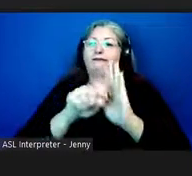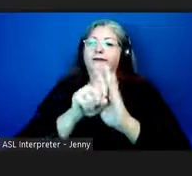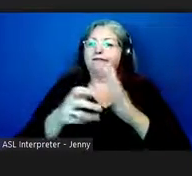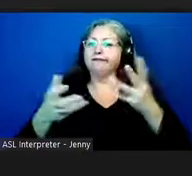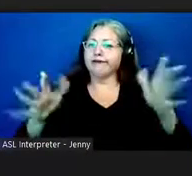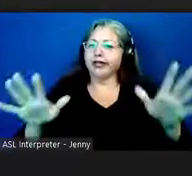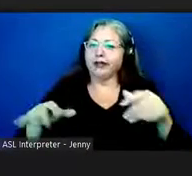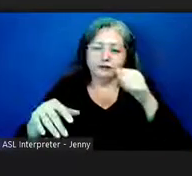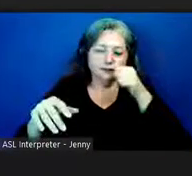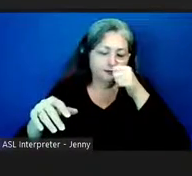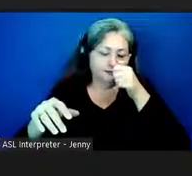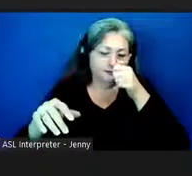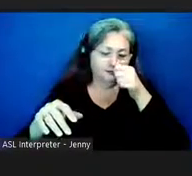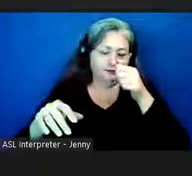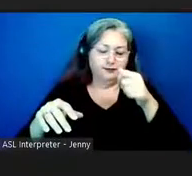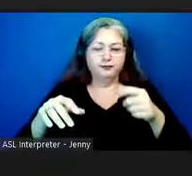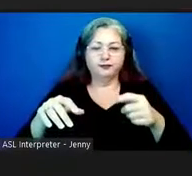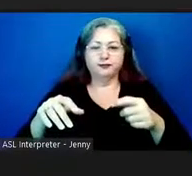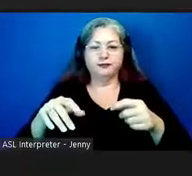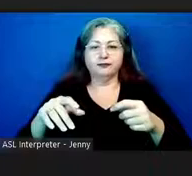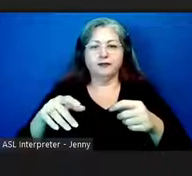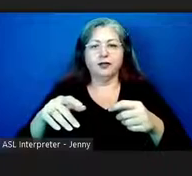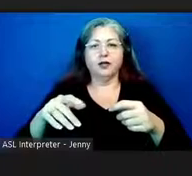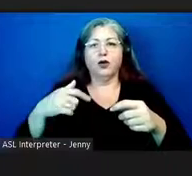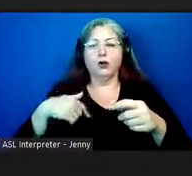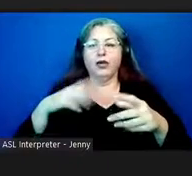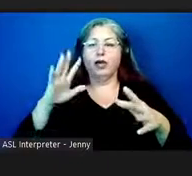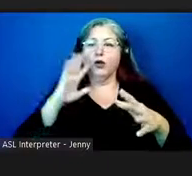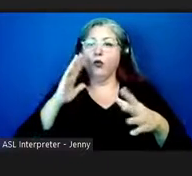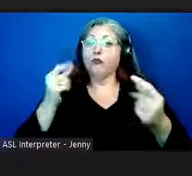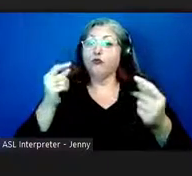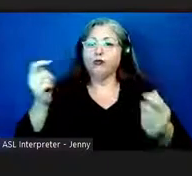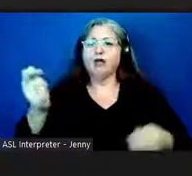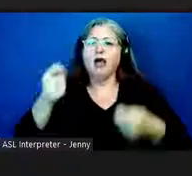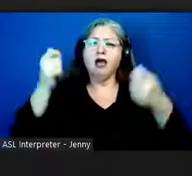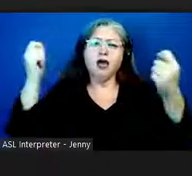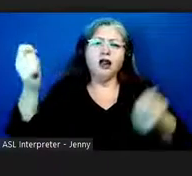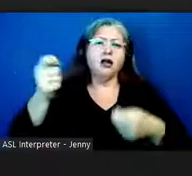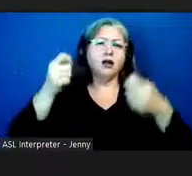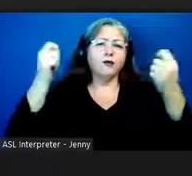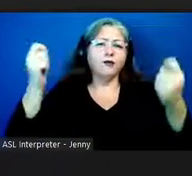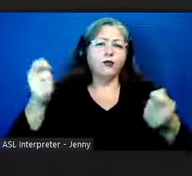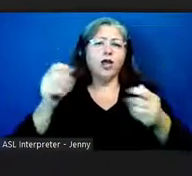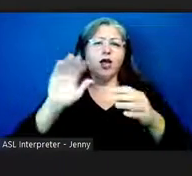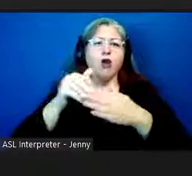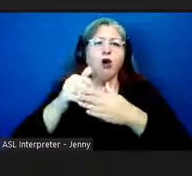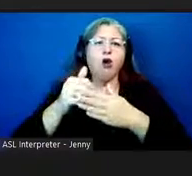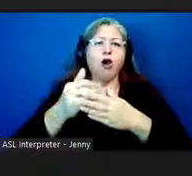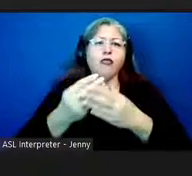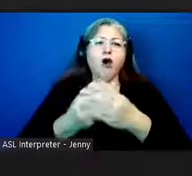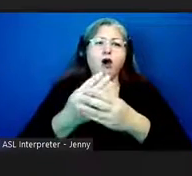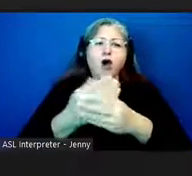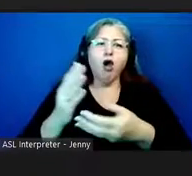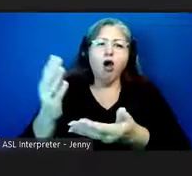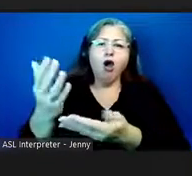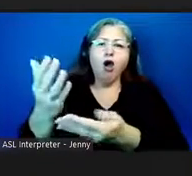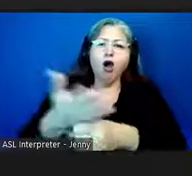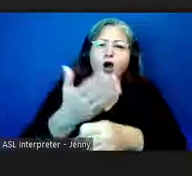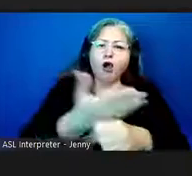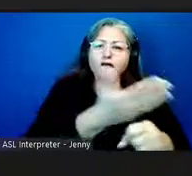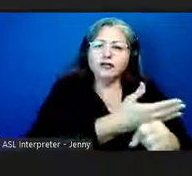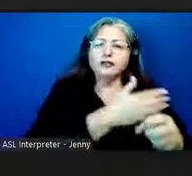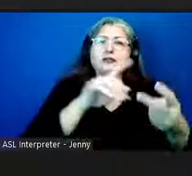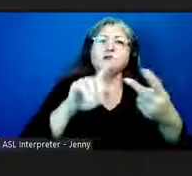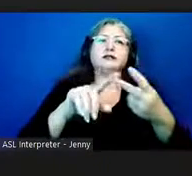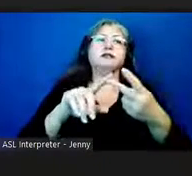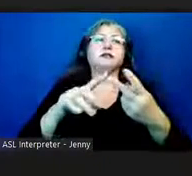that calendar season of the new year where we celebrate our harvest and uh all of our